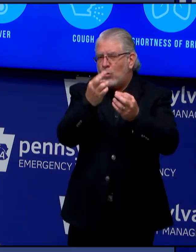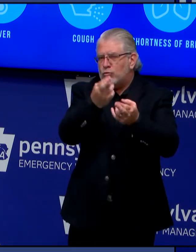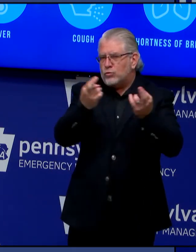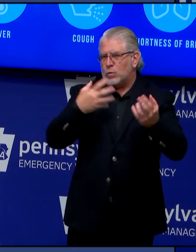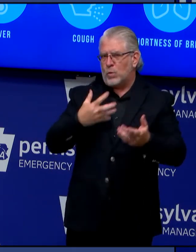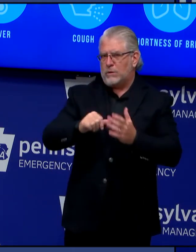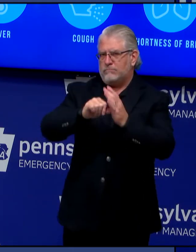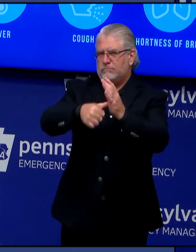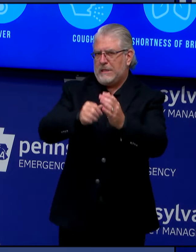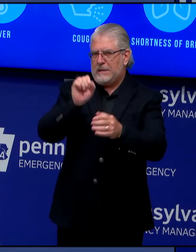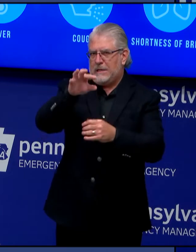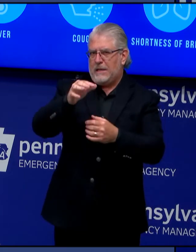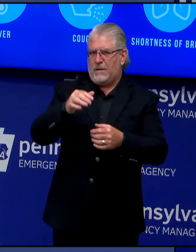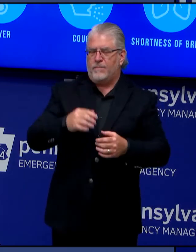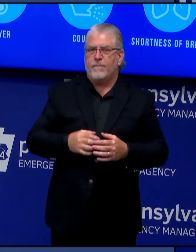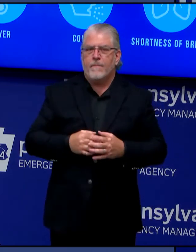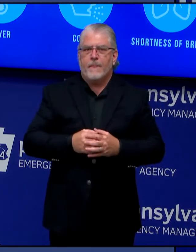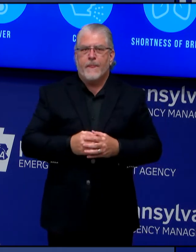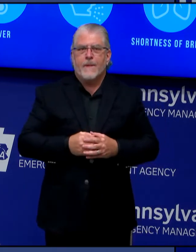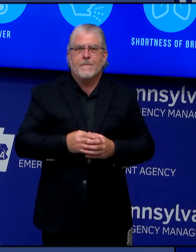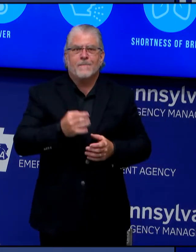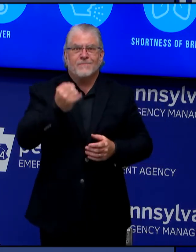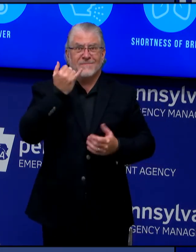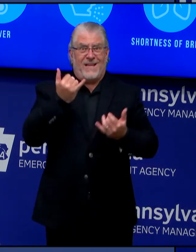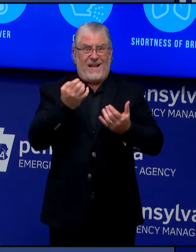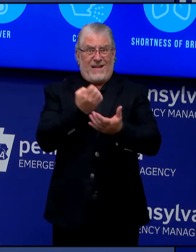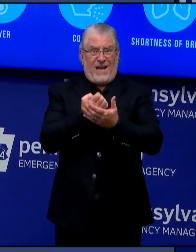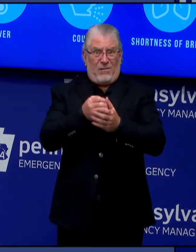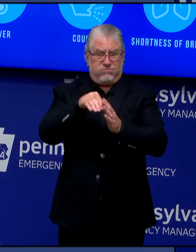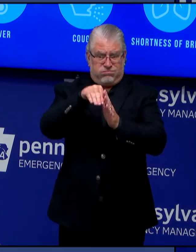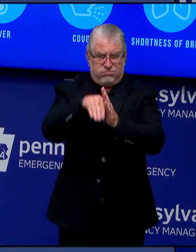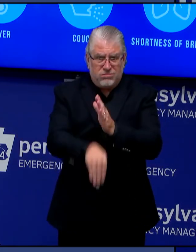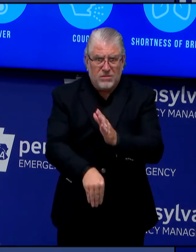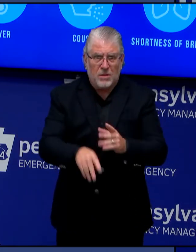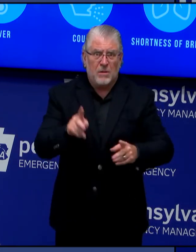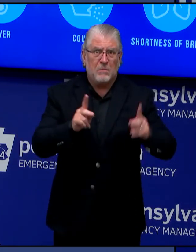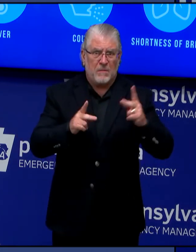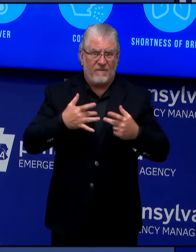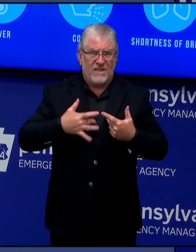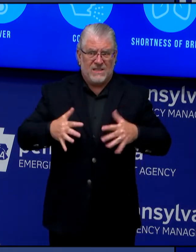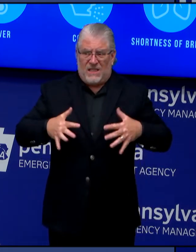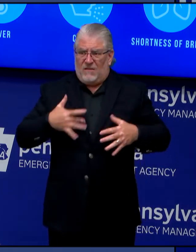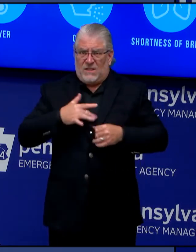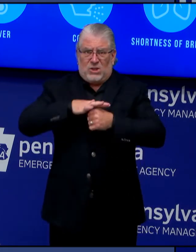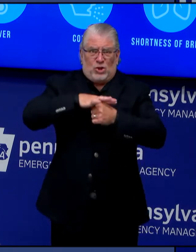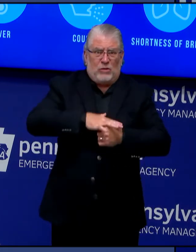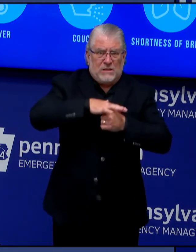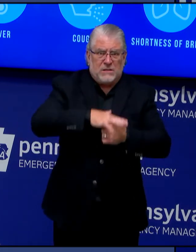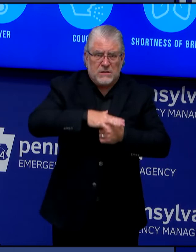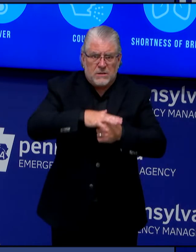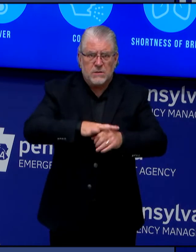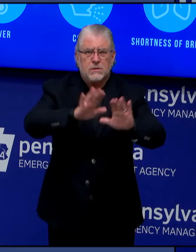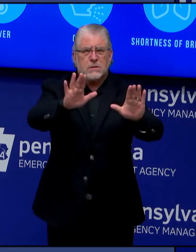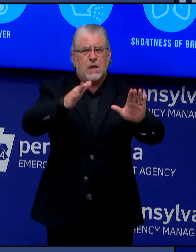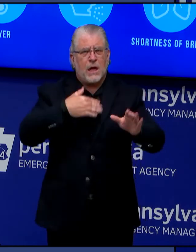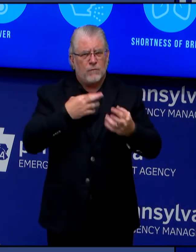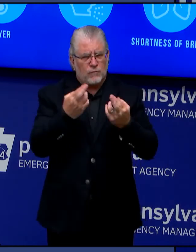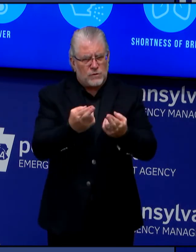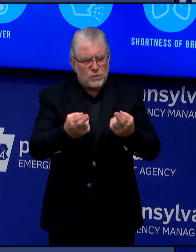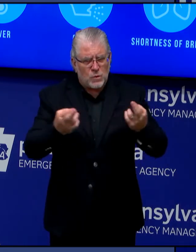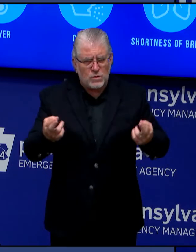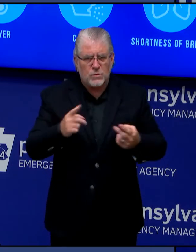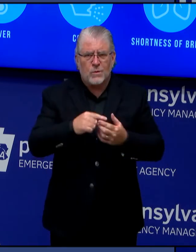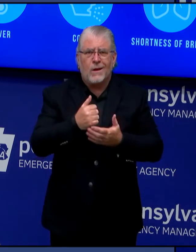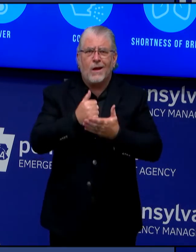creating additional stress and anxiety for people around Pennsylvania. Resources are available in your community to help you meet